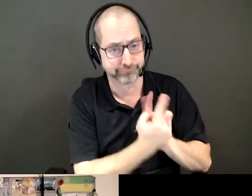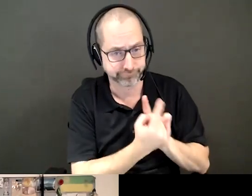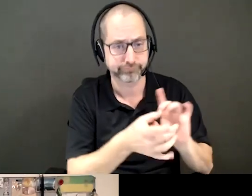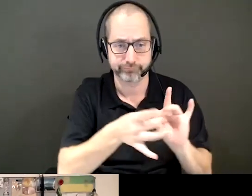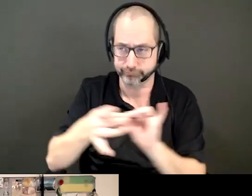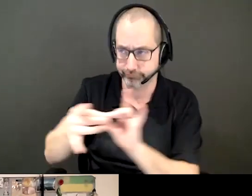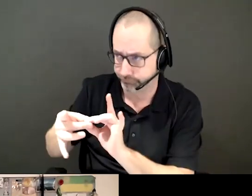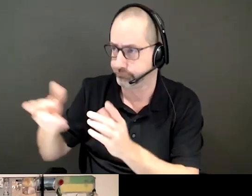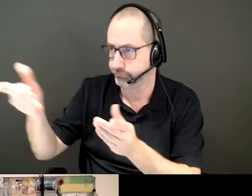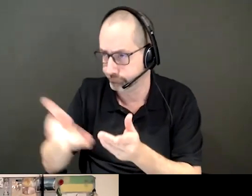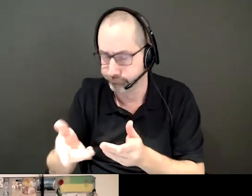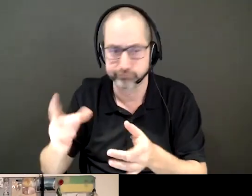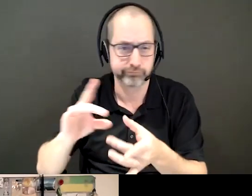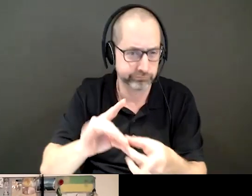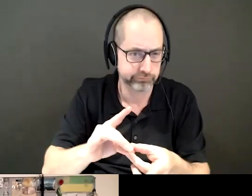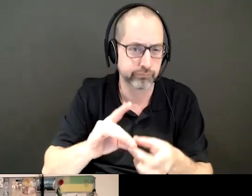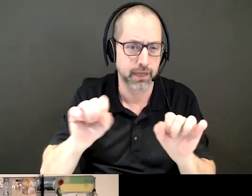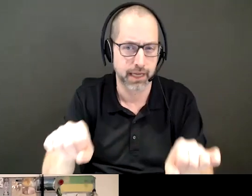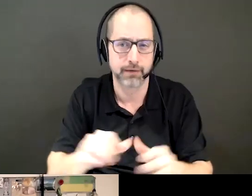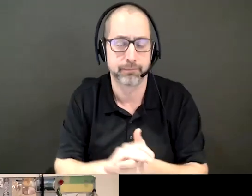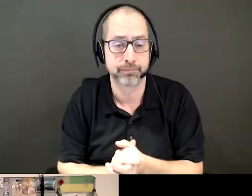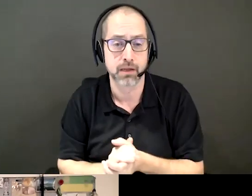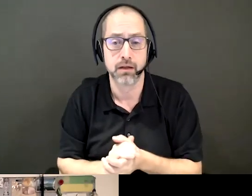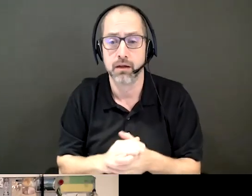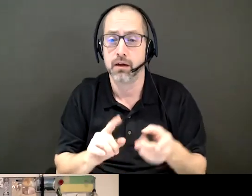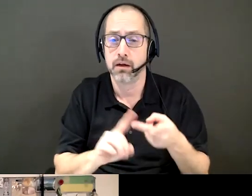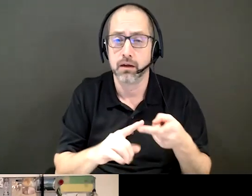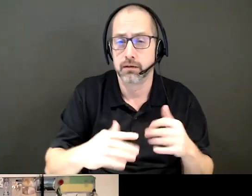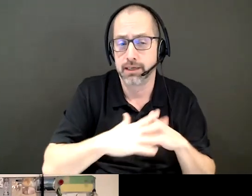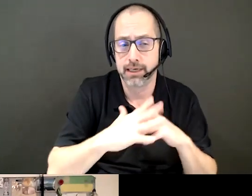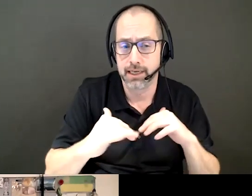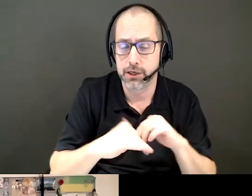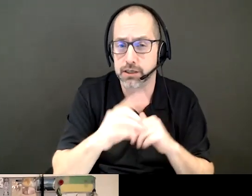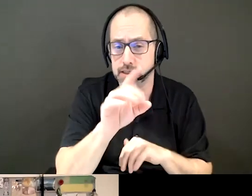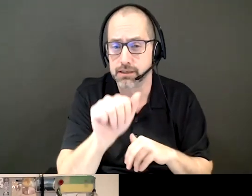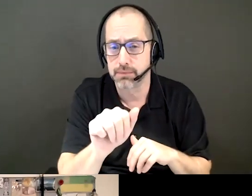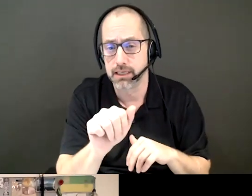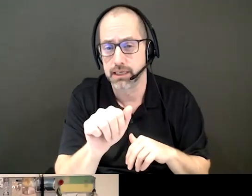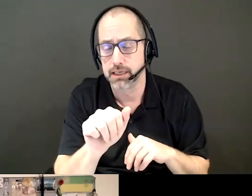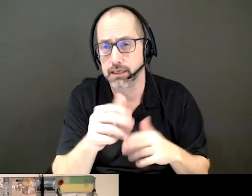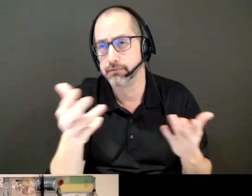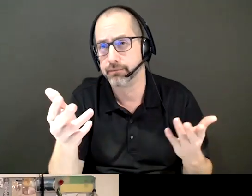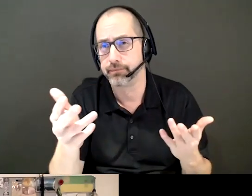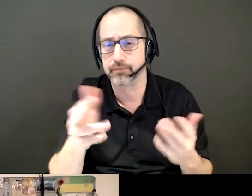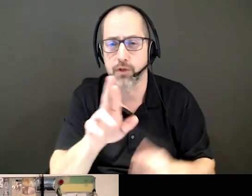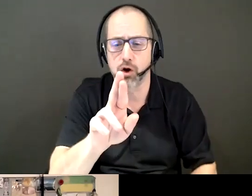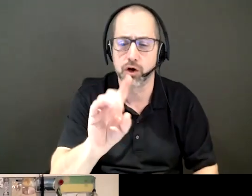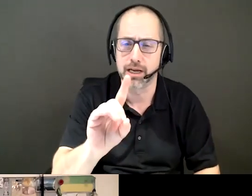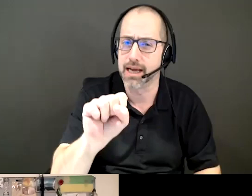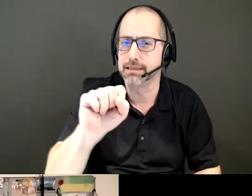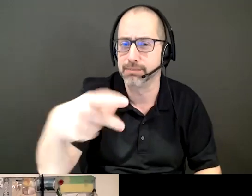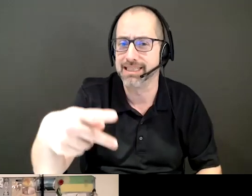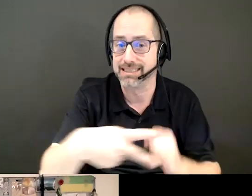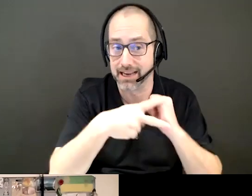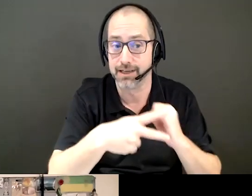managers will assist you in that. We also have the Indigenous disability or Indigenous RDSP Savings Plan